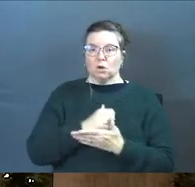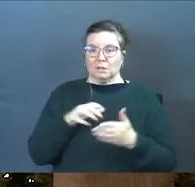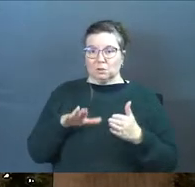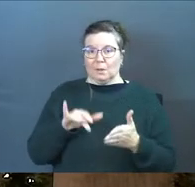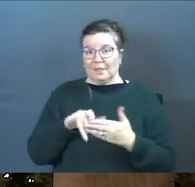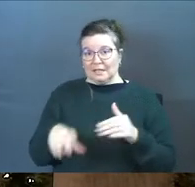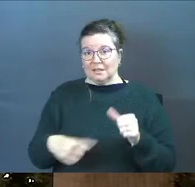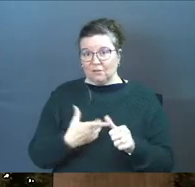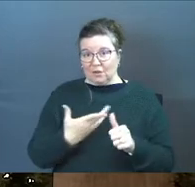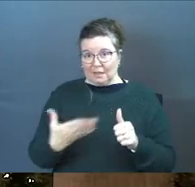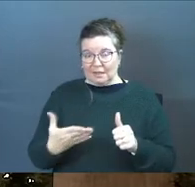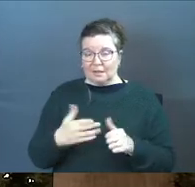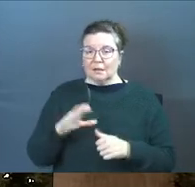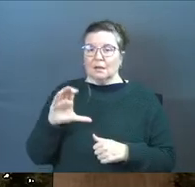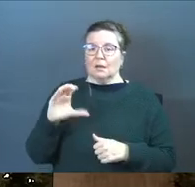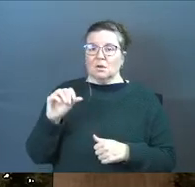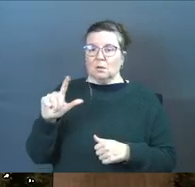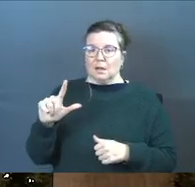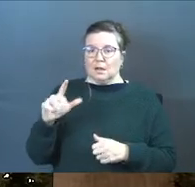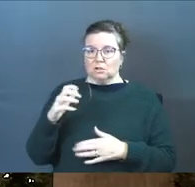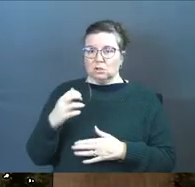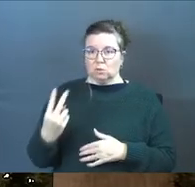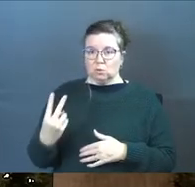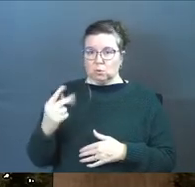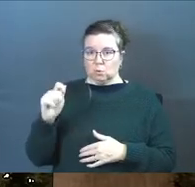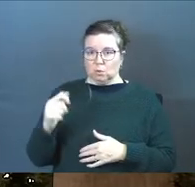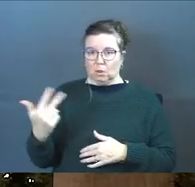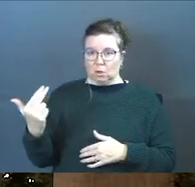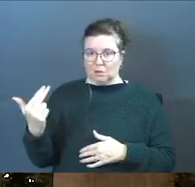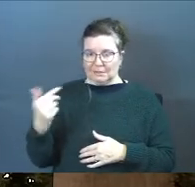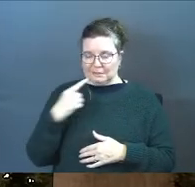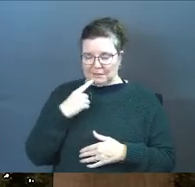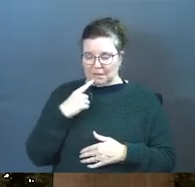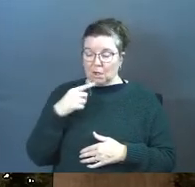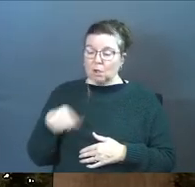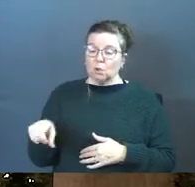his way. That's the first thing. Colossians 2, verse 13, says it like this.